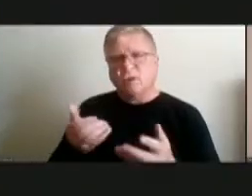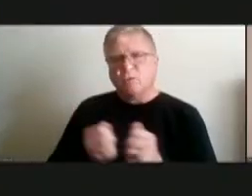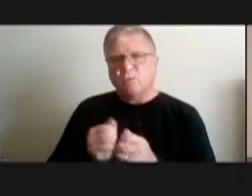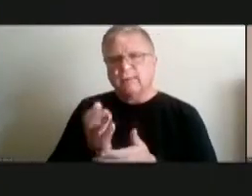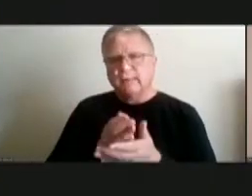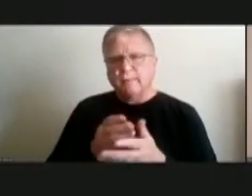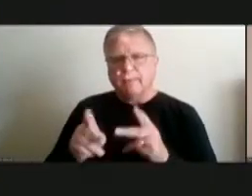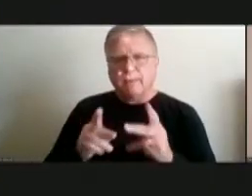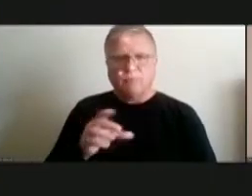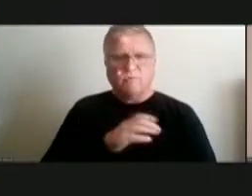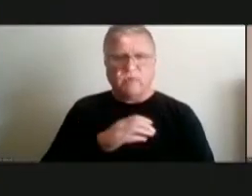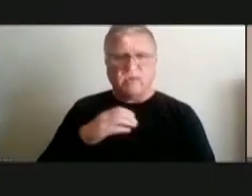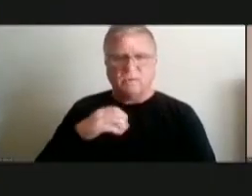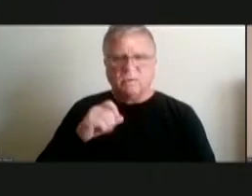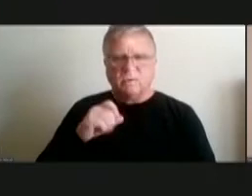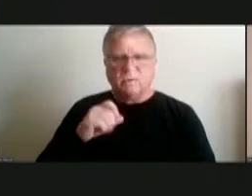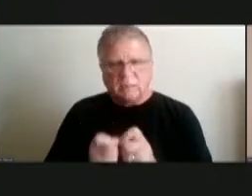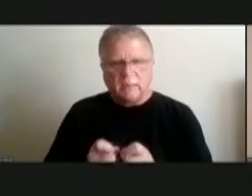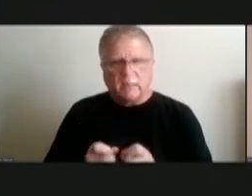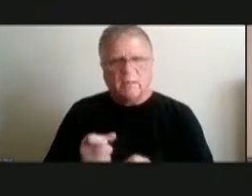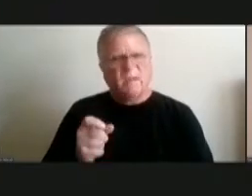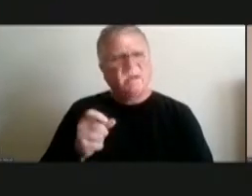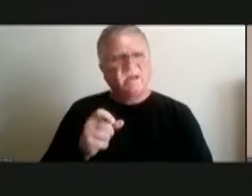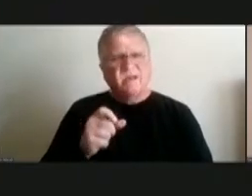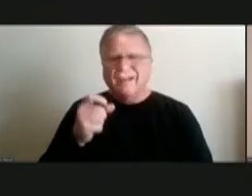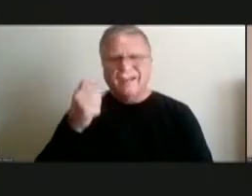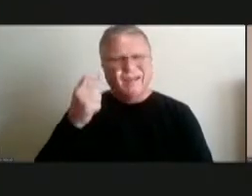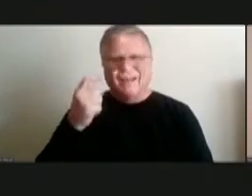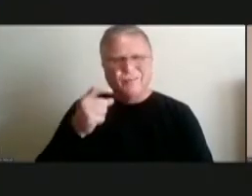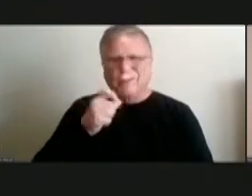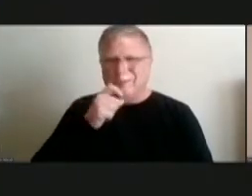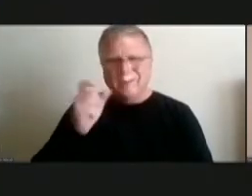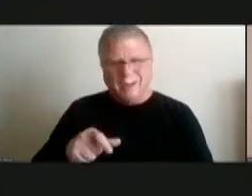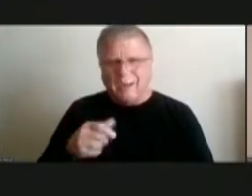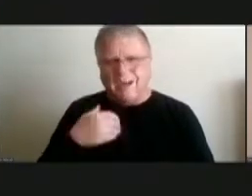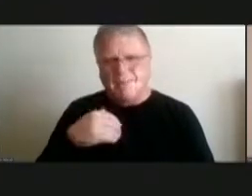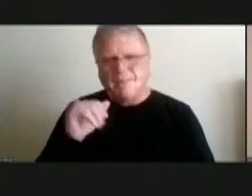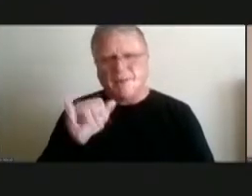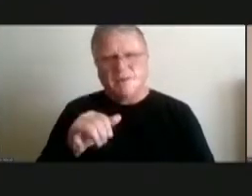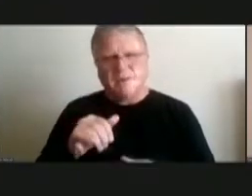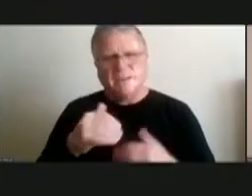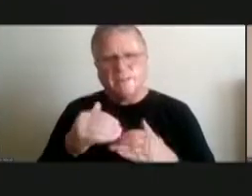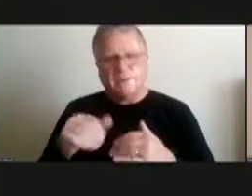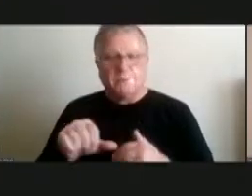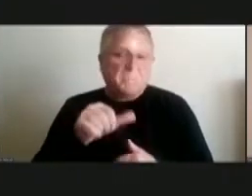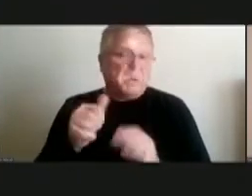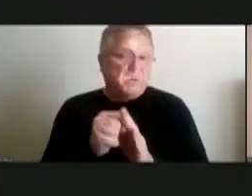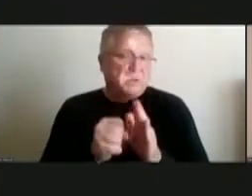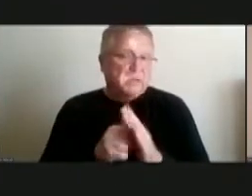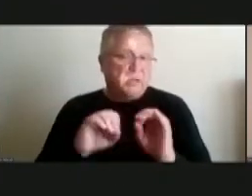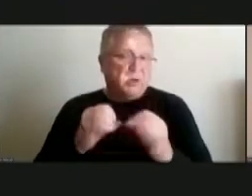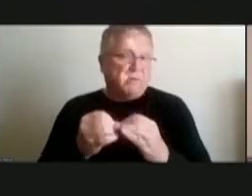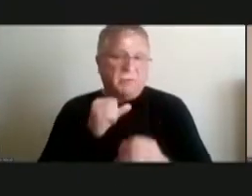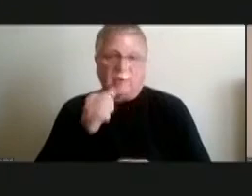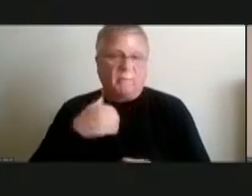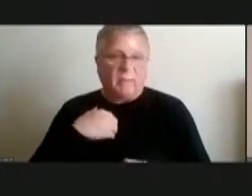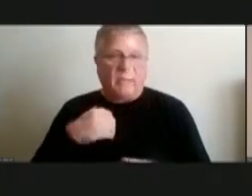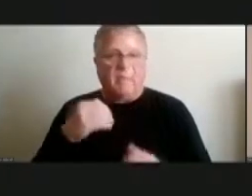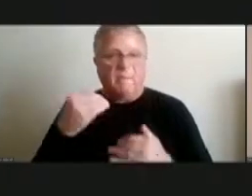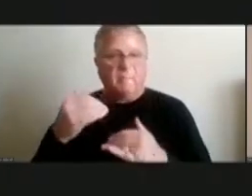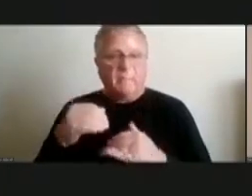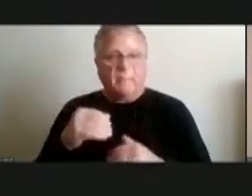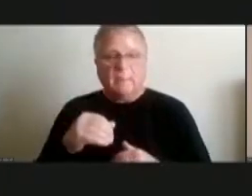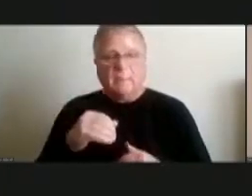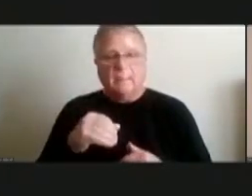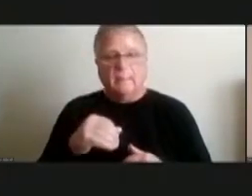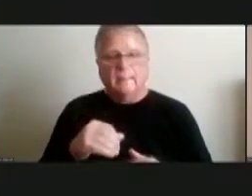i i feel like we shouldn't have those limits when state offices and other people don't have the limits and when you have people running for mayor's office they just set up some